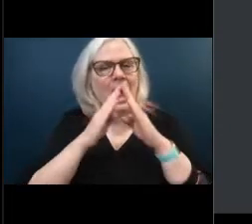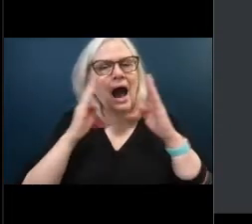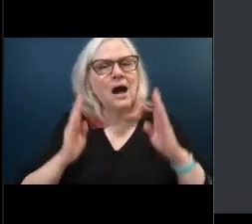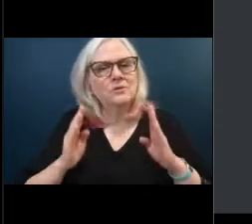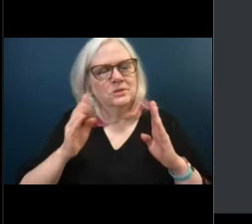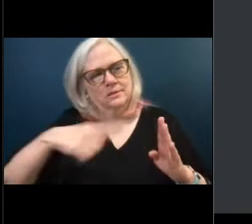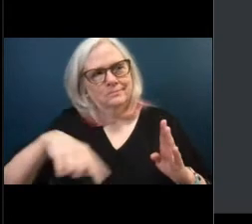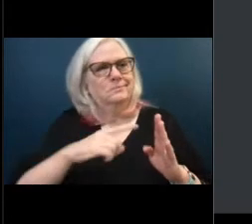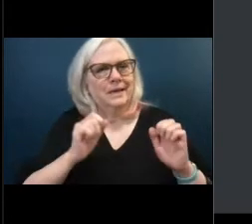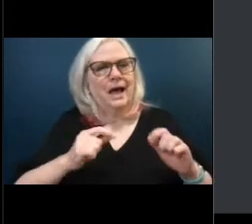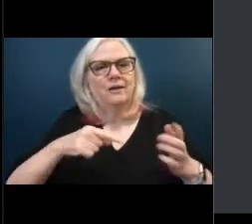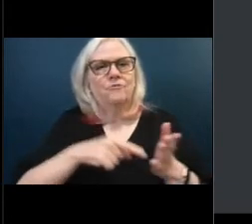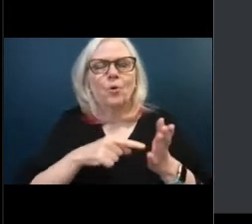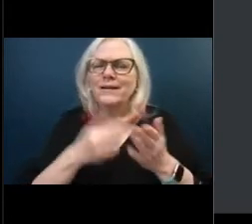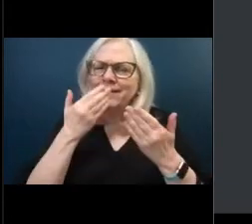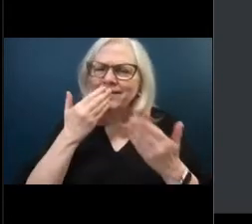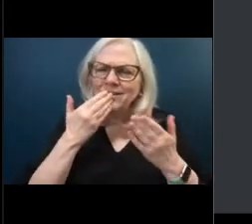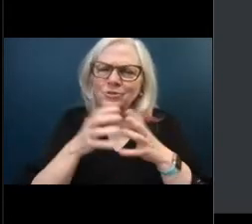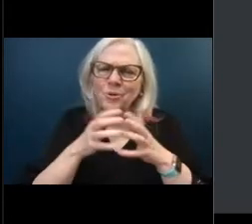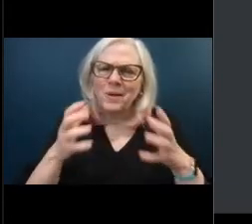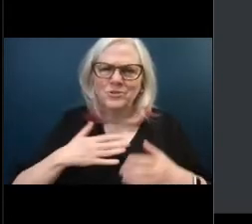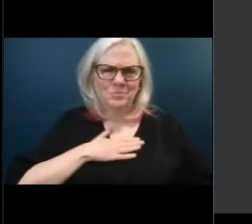all so much. I appreciate it. Thank you.